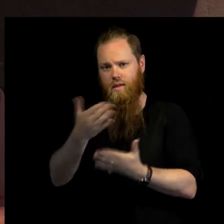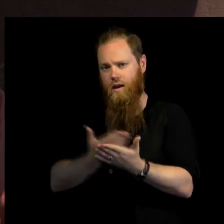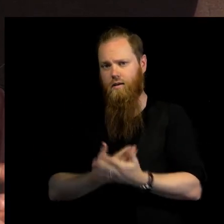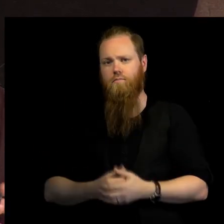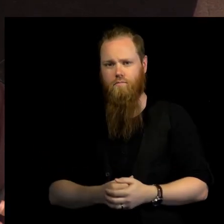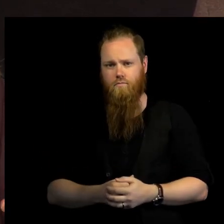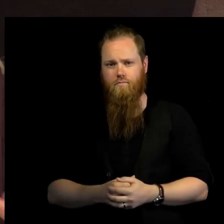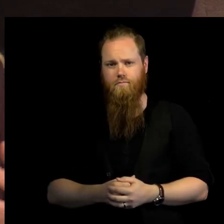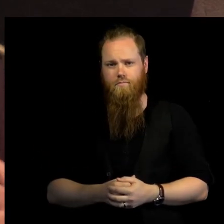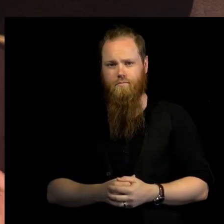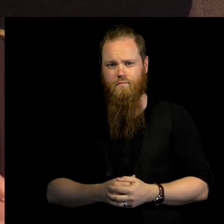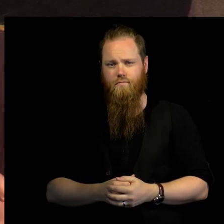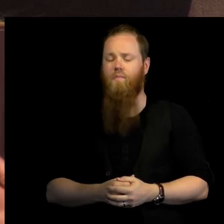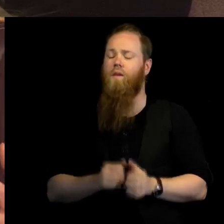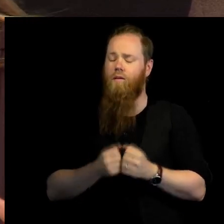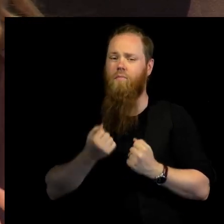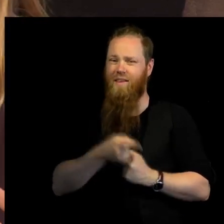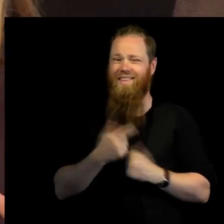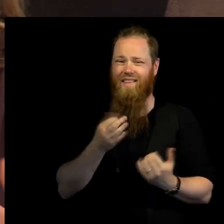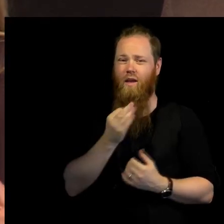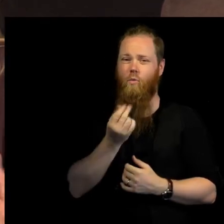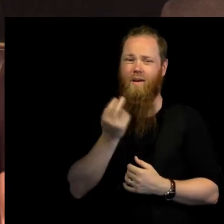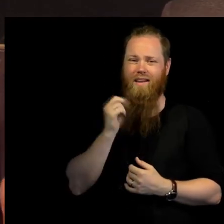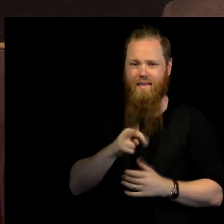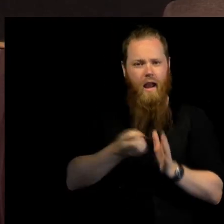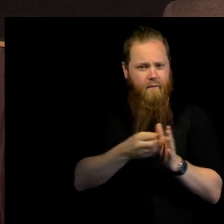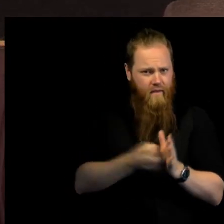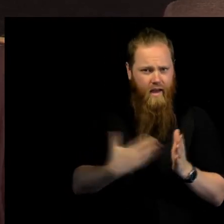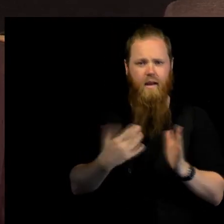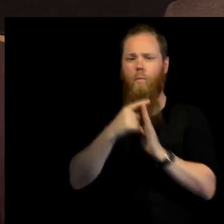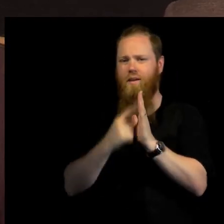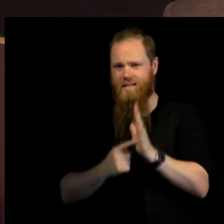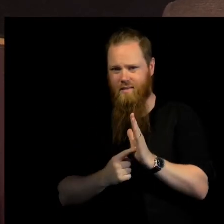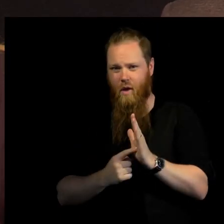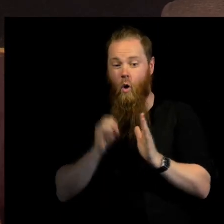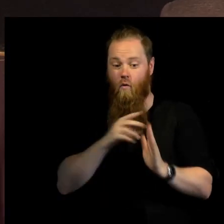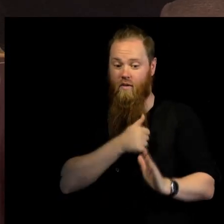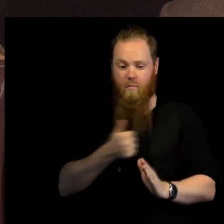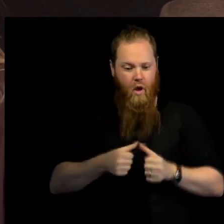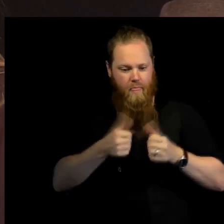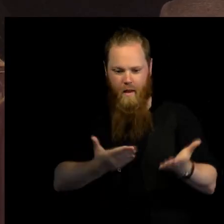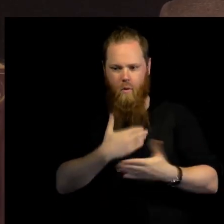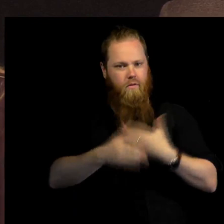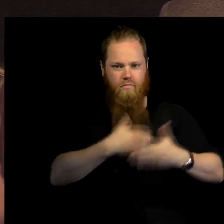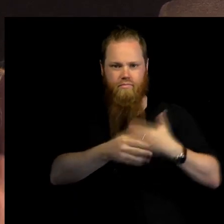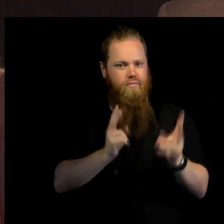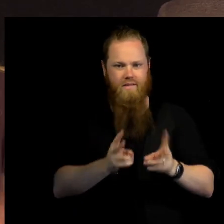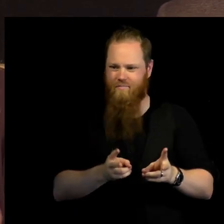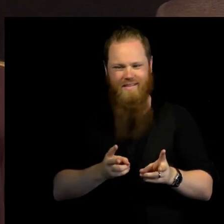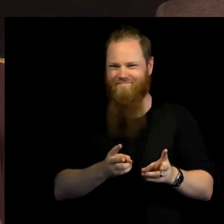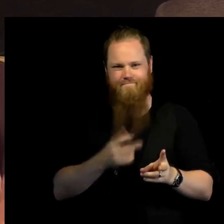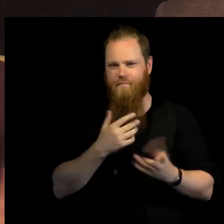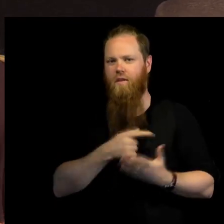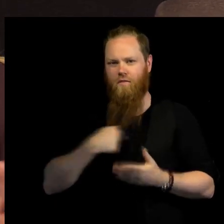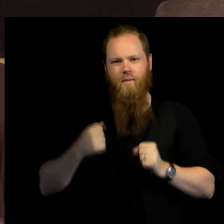But again, it's humanitarian values and principles that are at stake if we allow this to go on. So that's a couple of